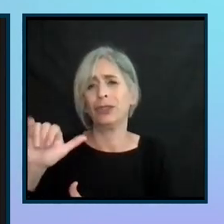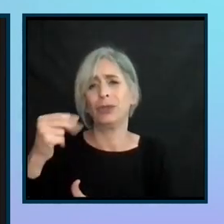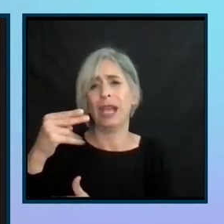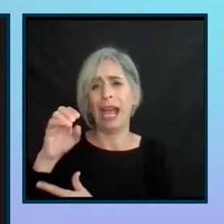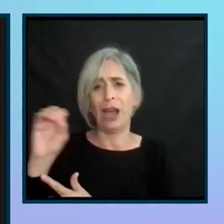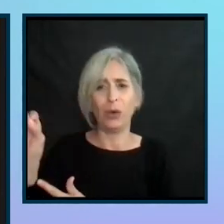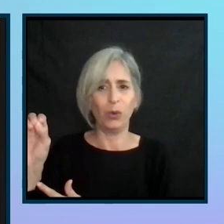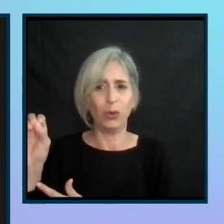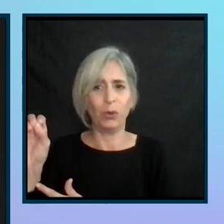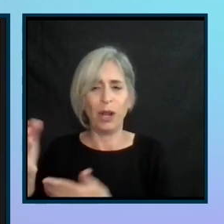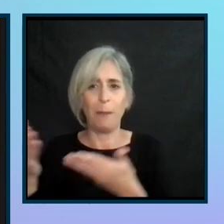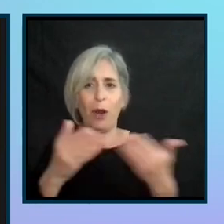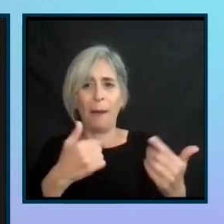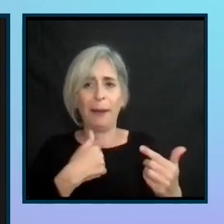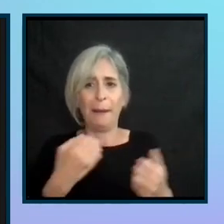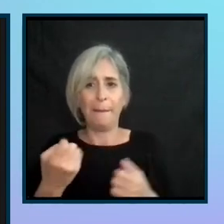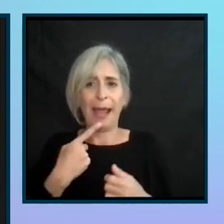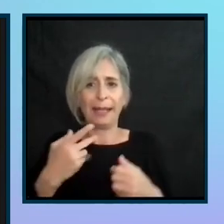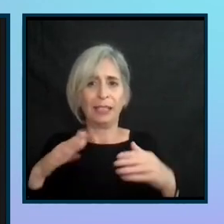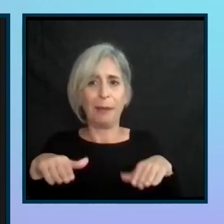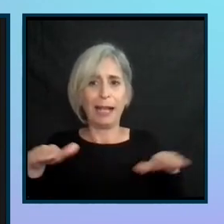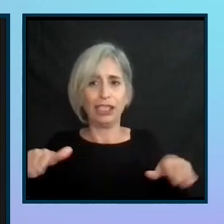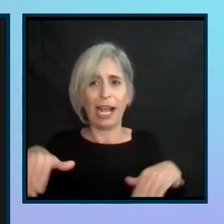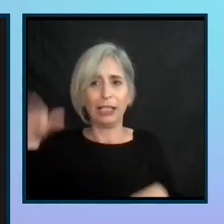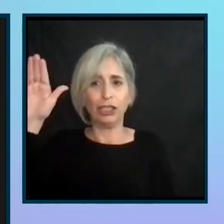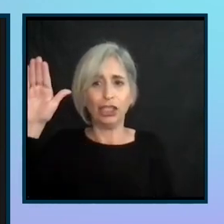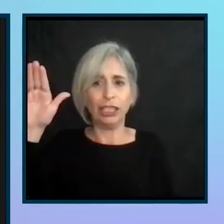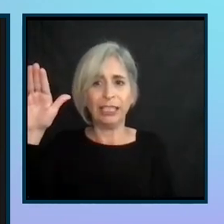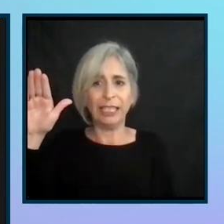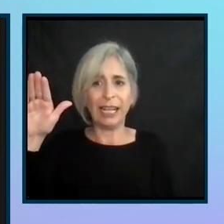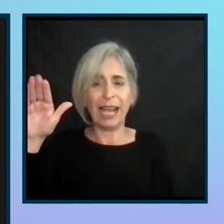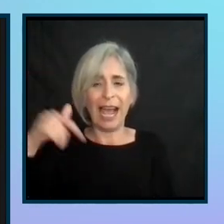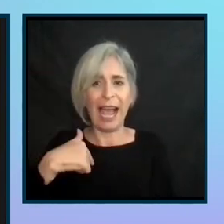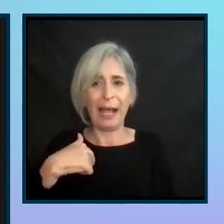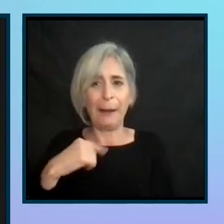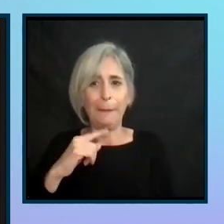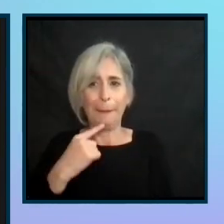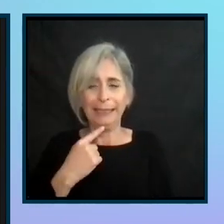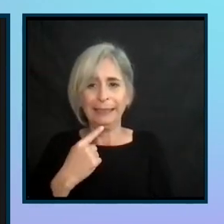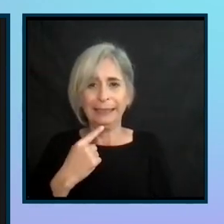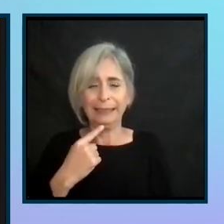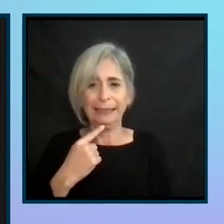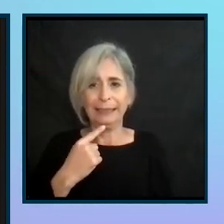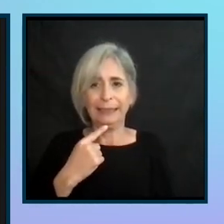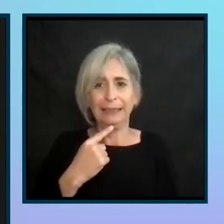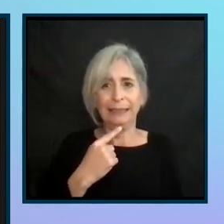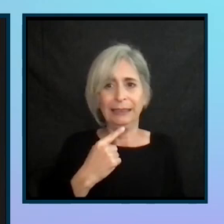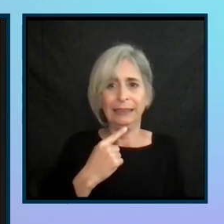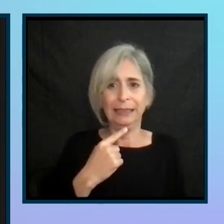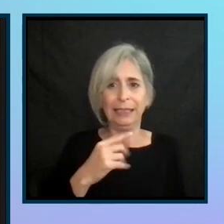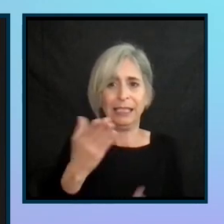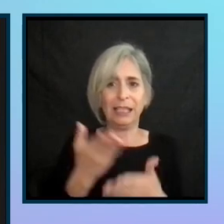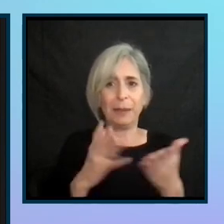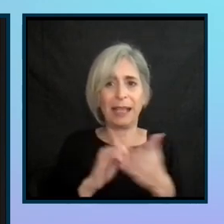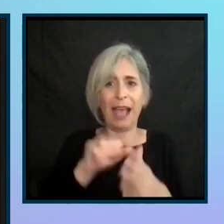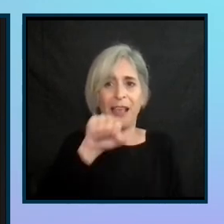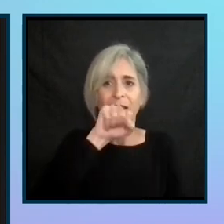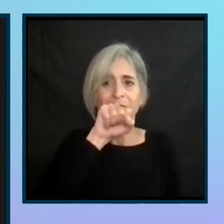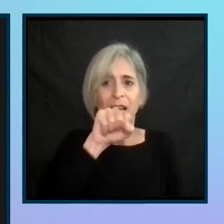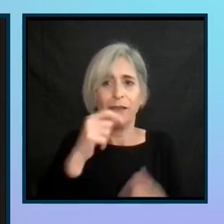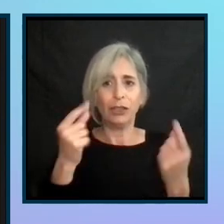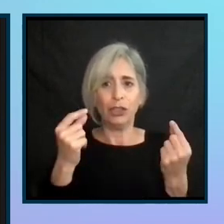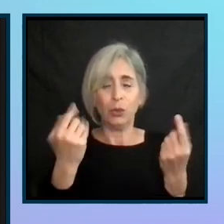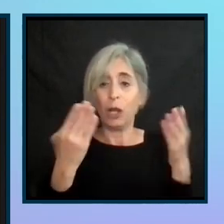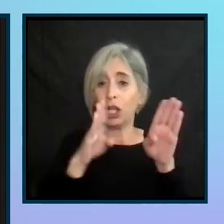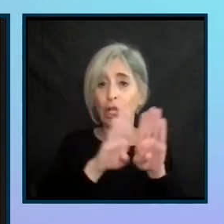back to a point of my childhood that I had missed and something that I love to do. In closing,